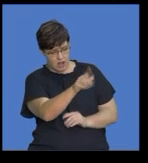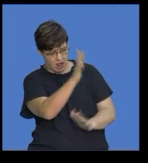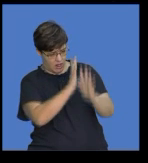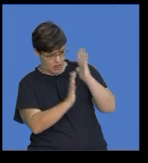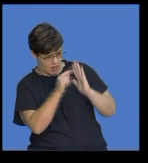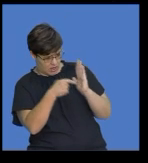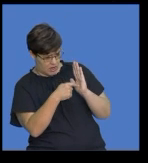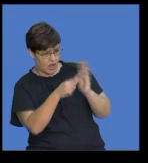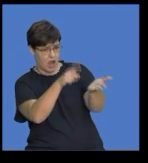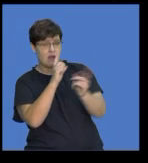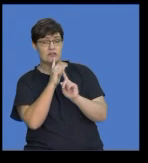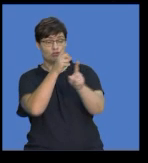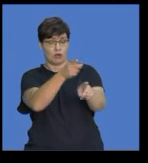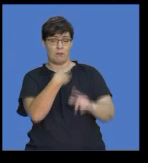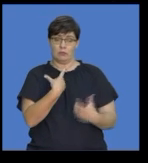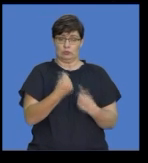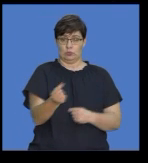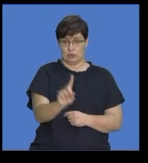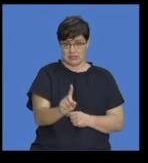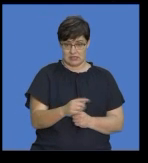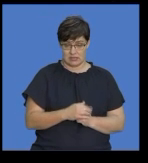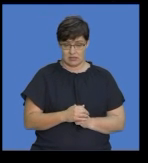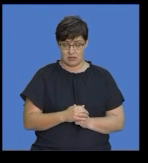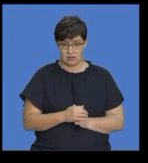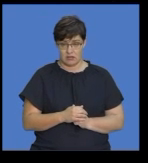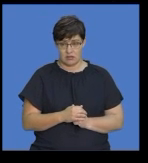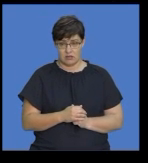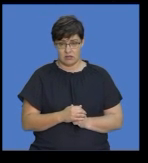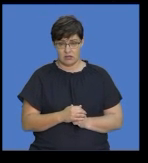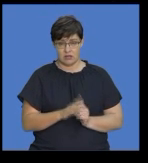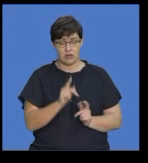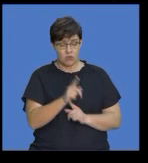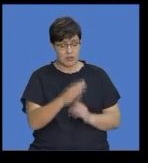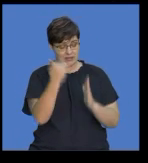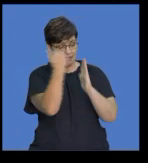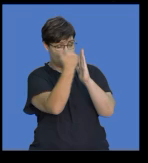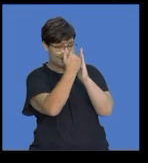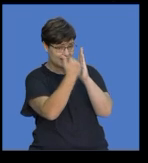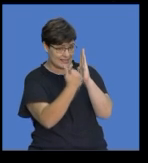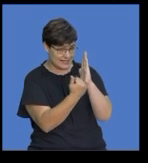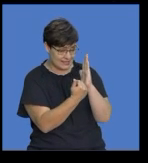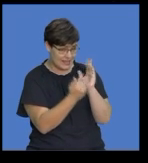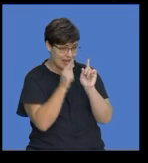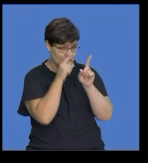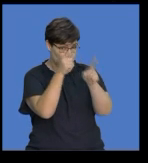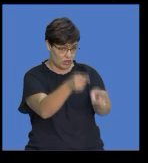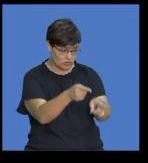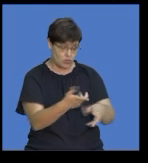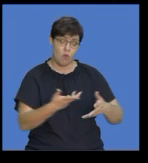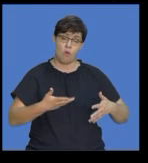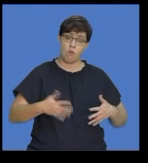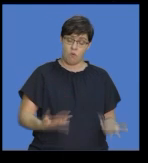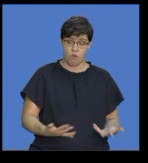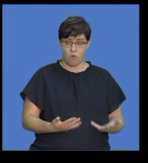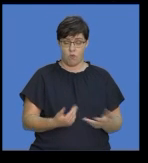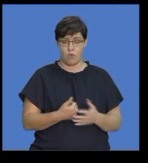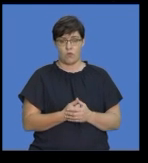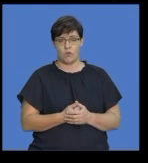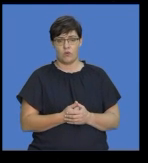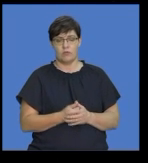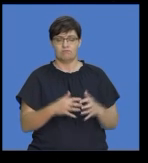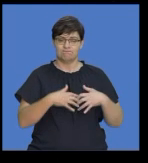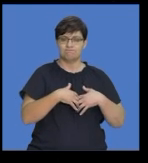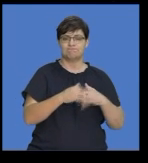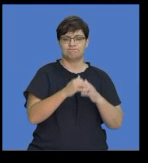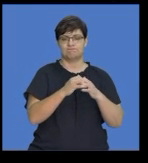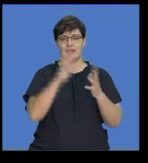question. So, you need to either list the instructions or create some sort of summary type